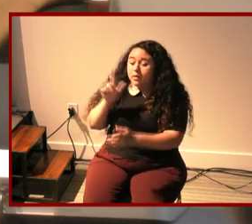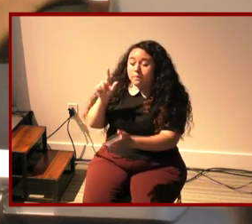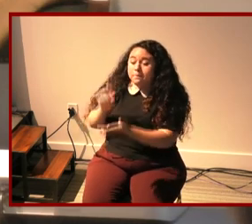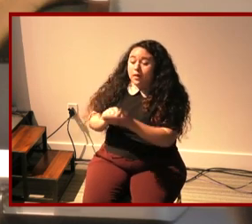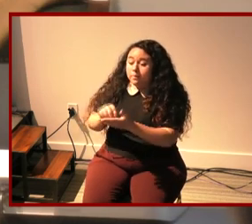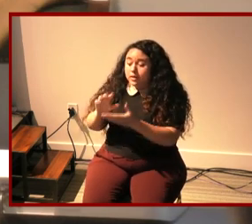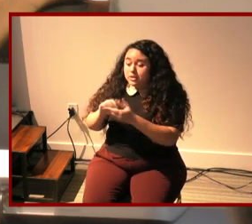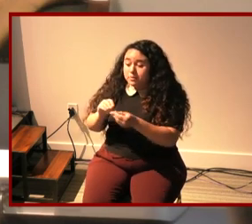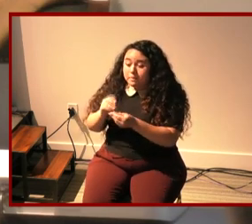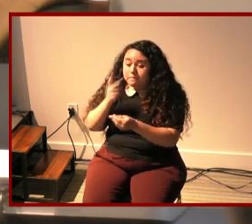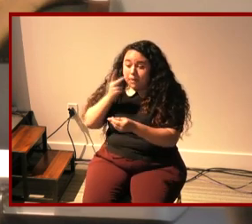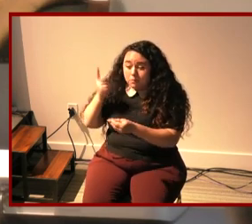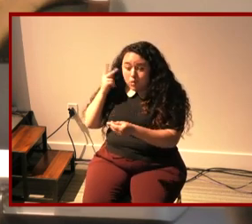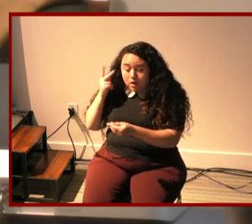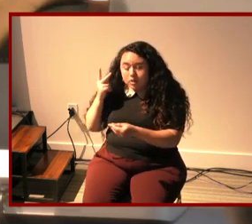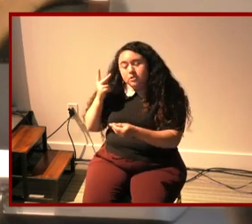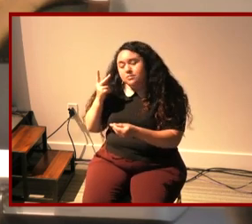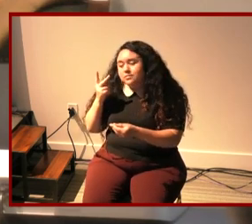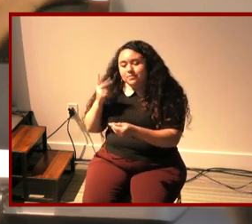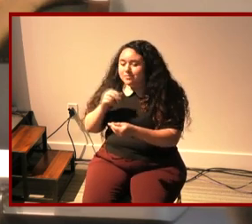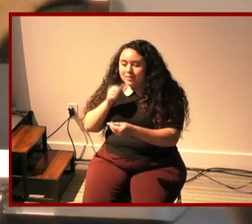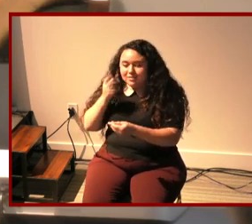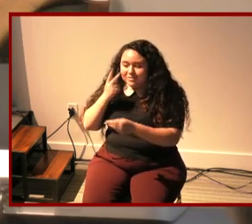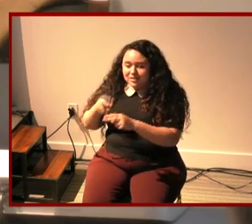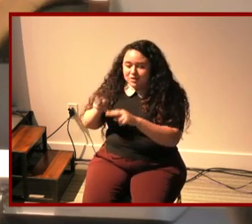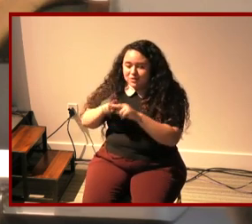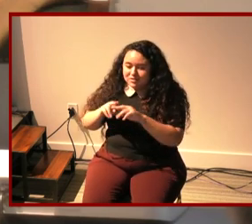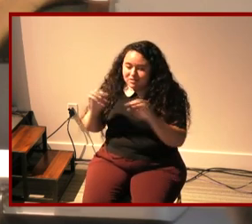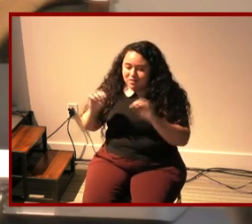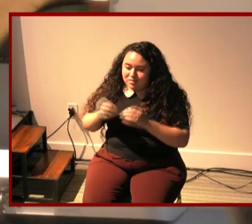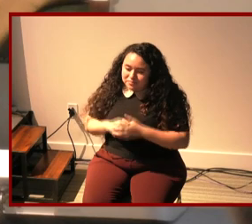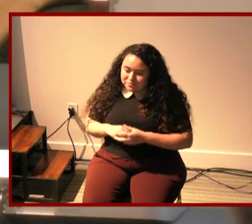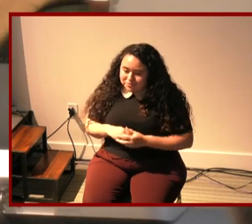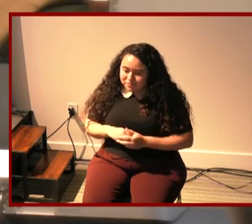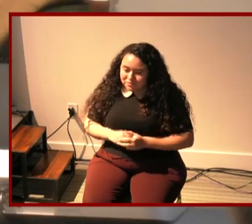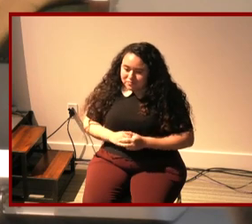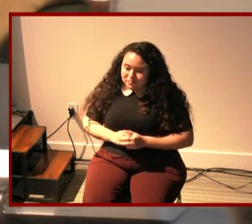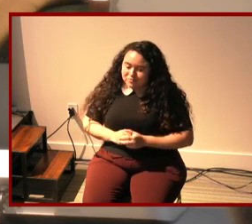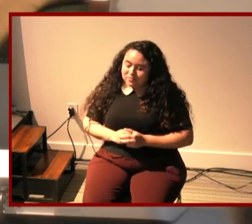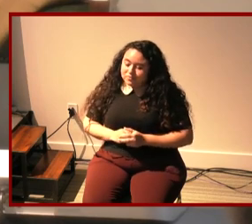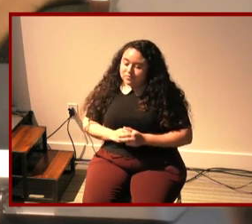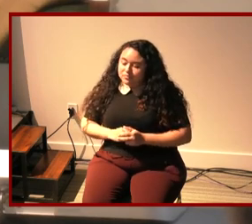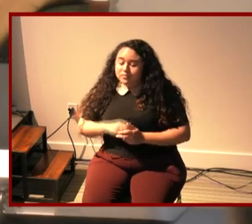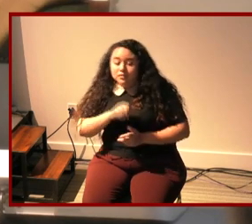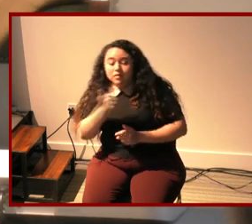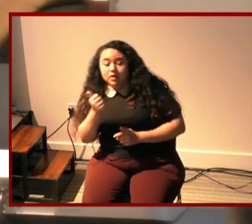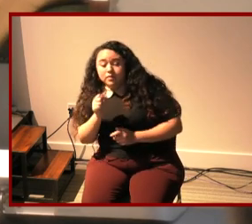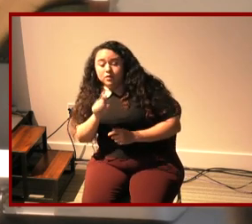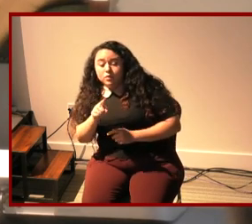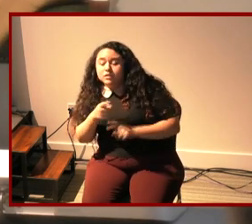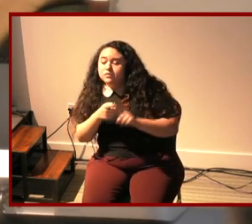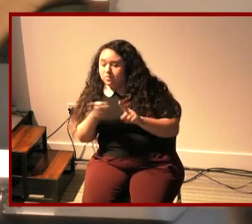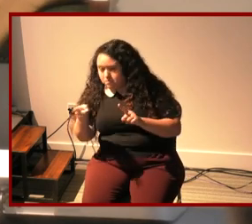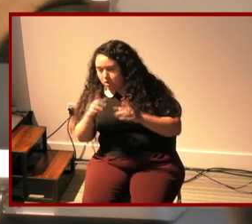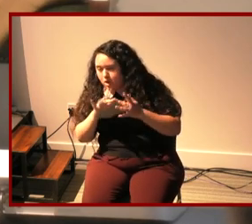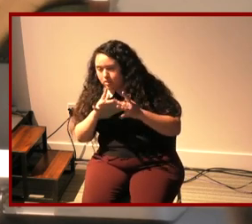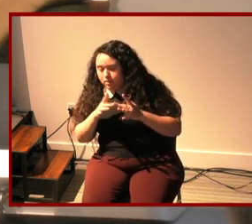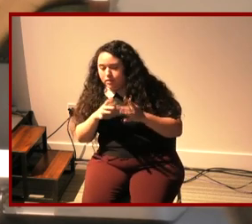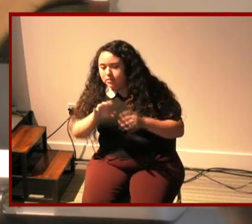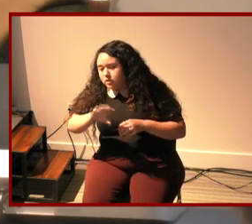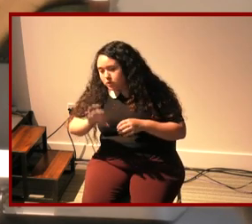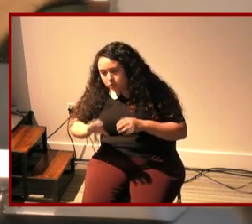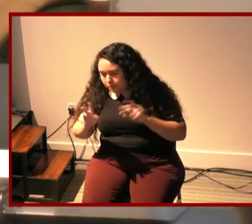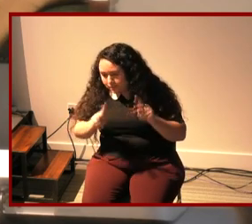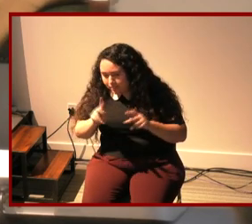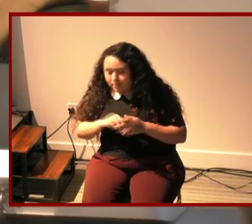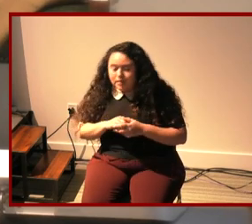there's there has not been any significant increase at all another question from the webinar or the zoom